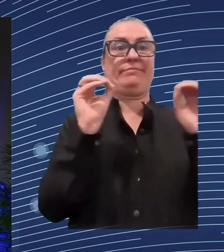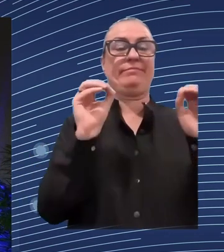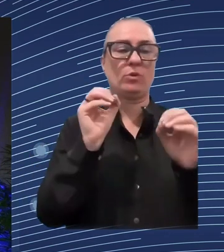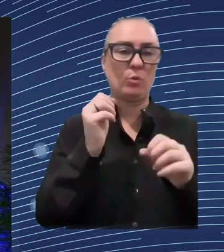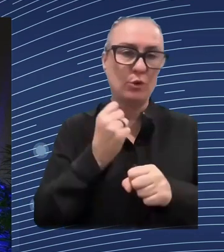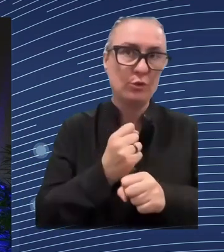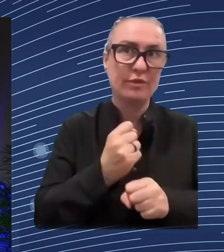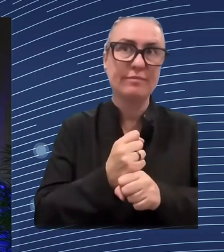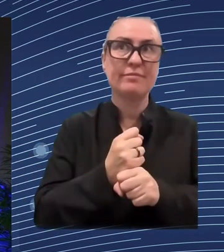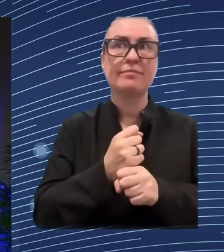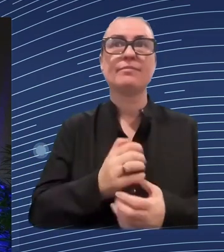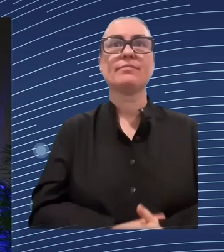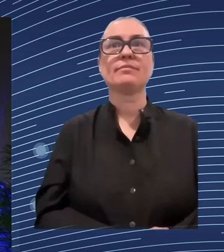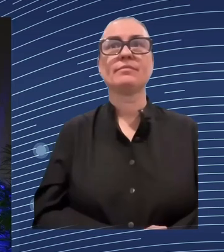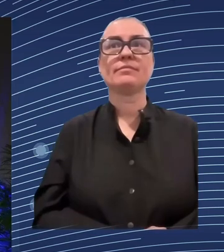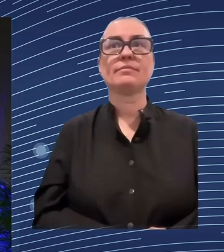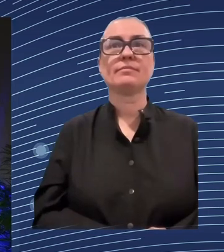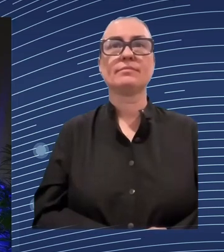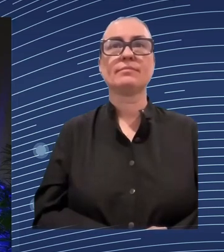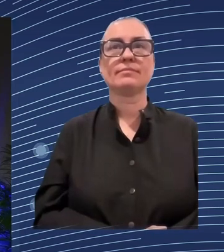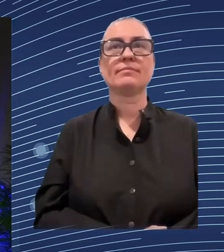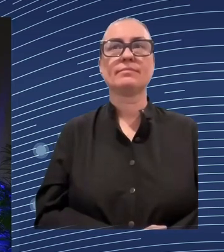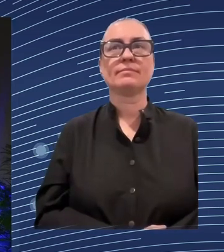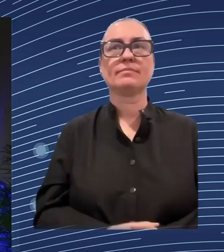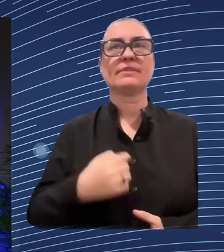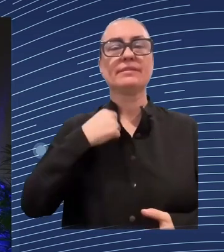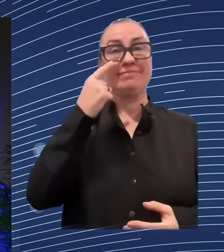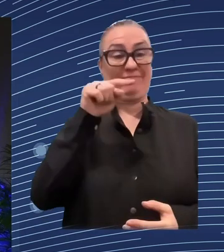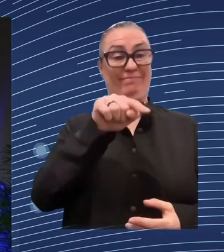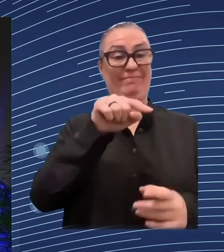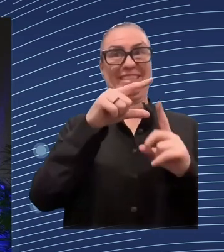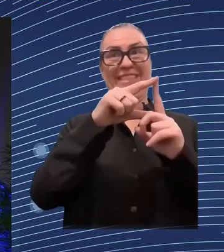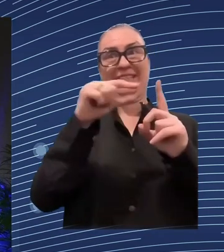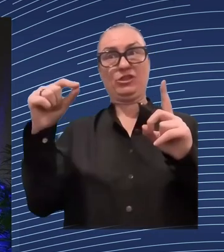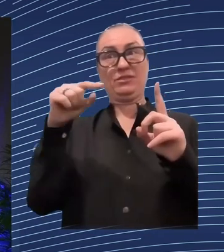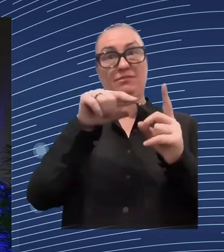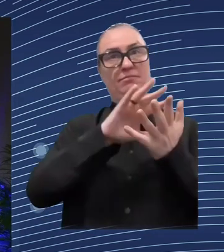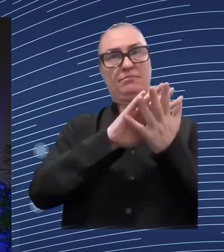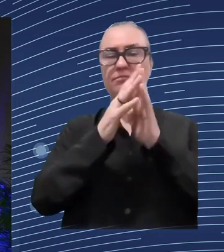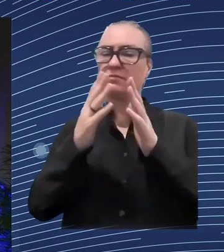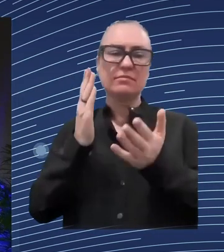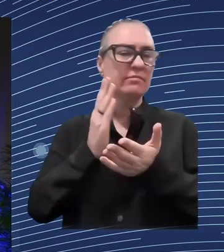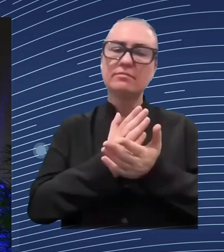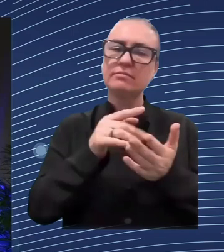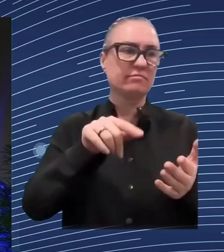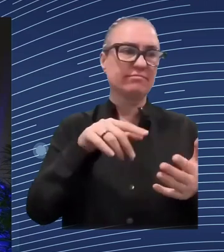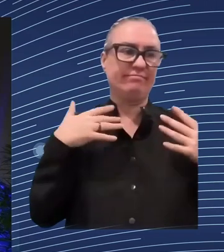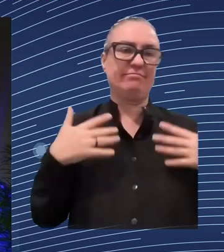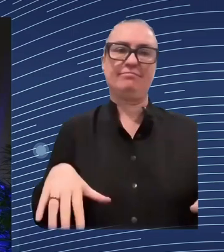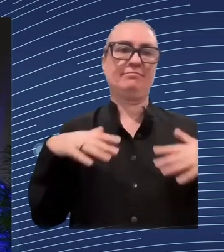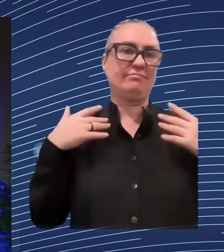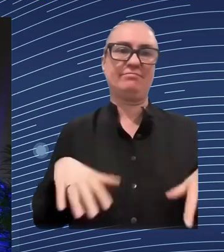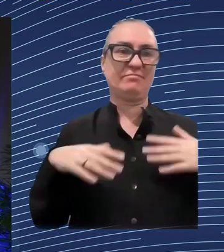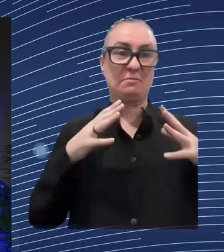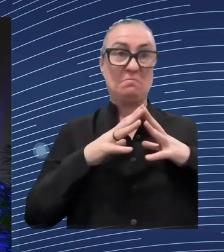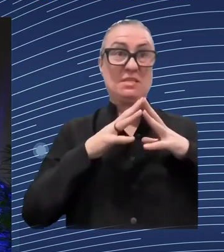is making any impact on the competences of boys and girls. And then you just take schools, you look at their competences